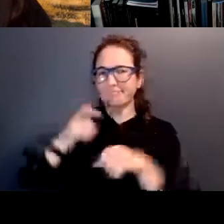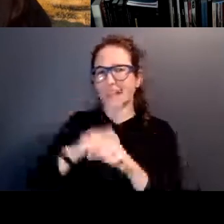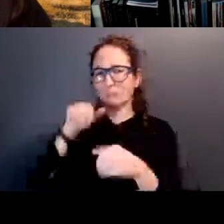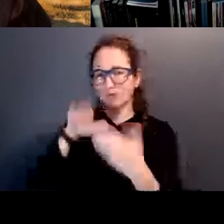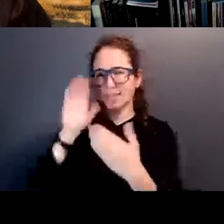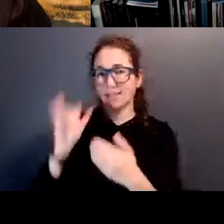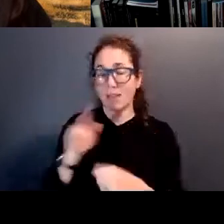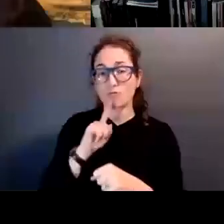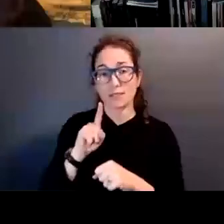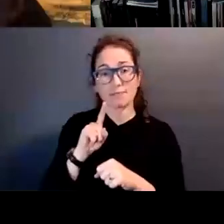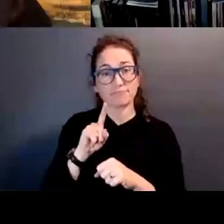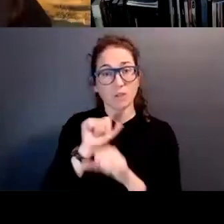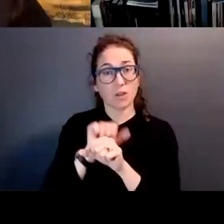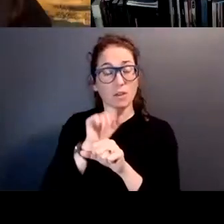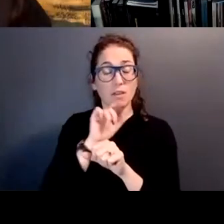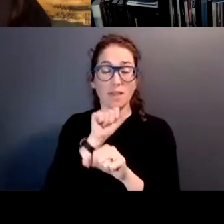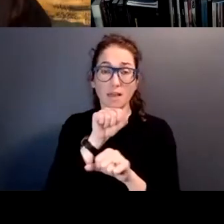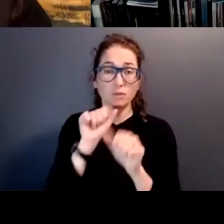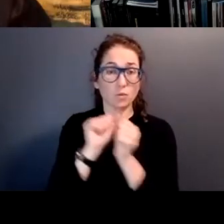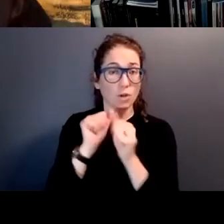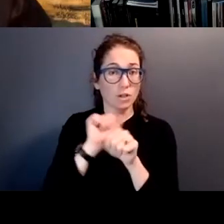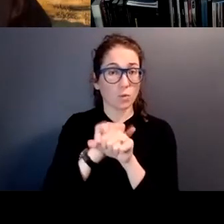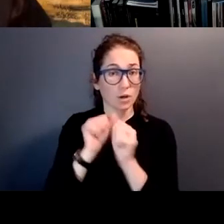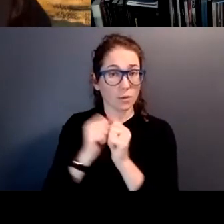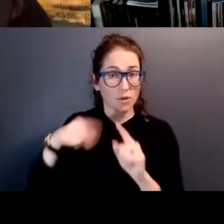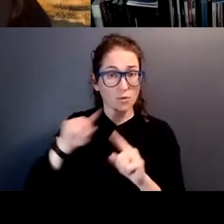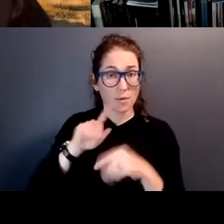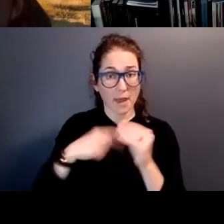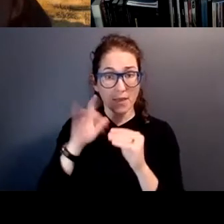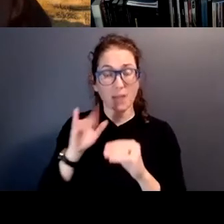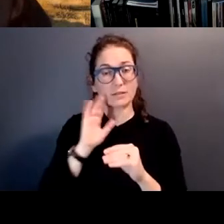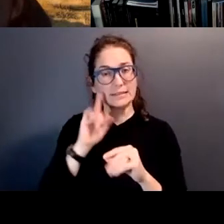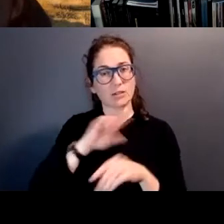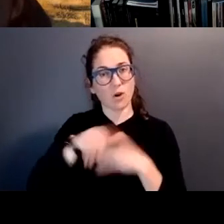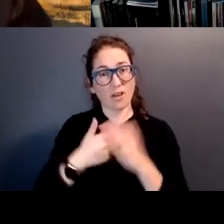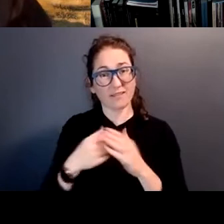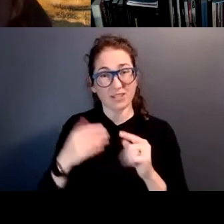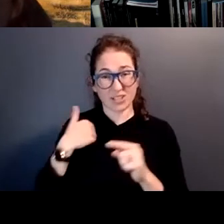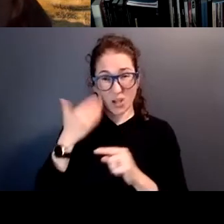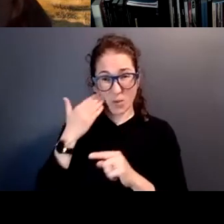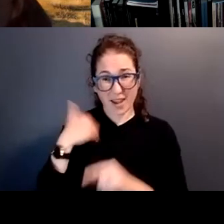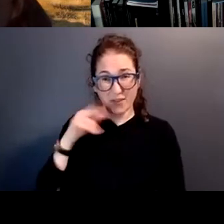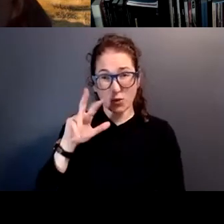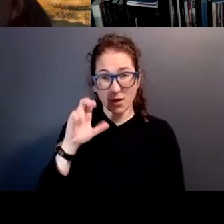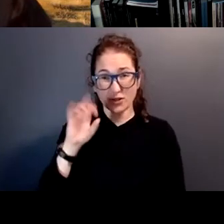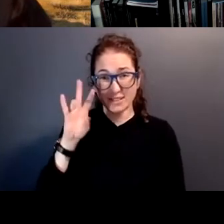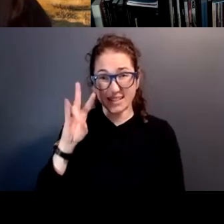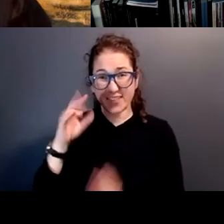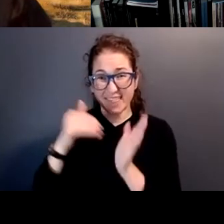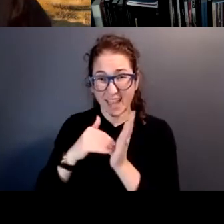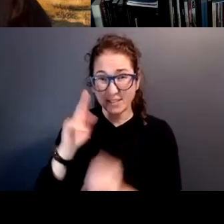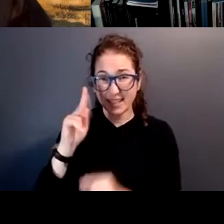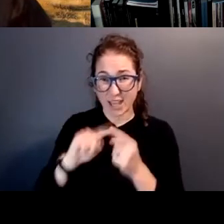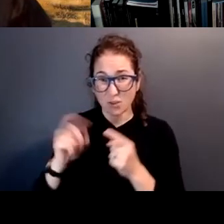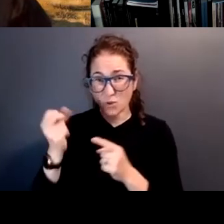that. So I'd love to, to work with all of you on, on that, because it's going to take all hands on deck. Do you know, we have 307,000 K-12